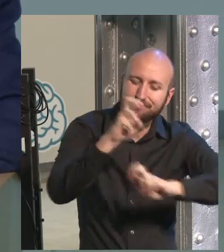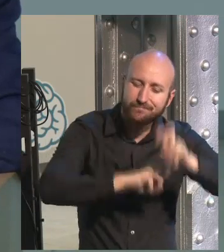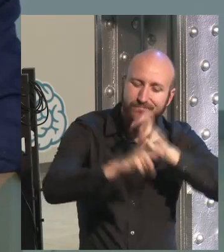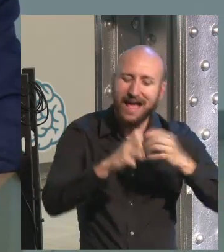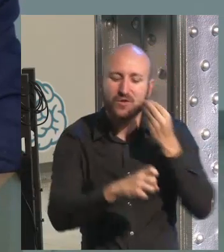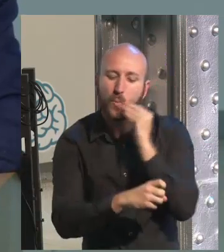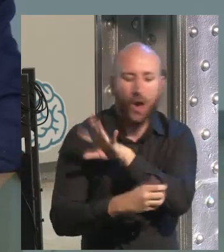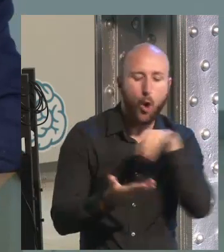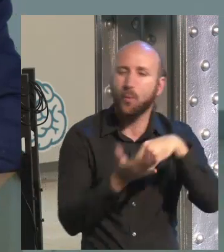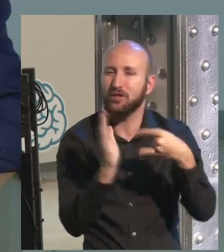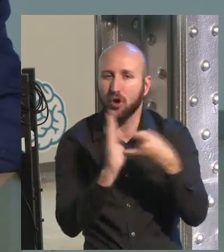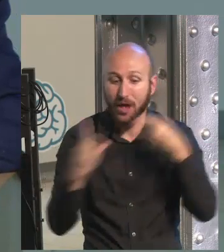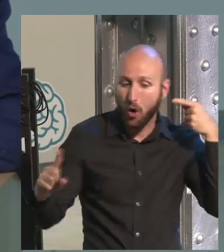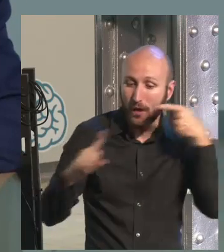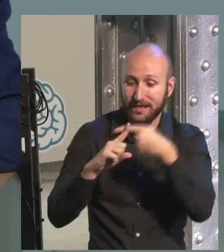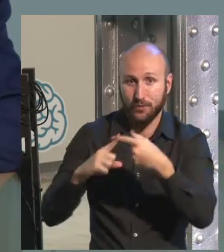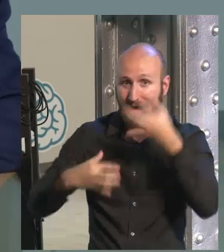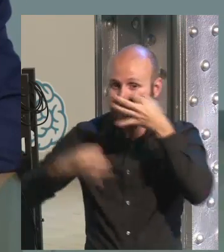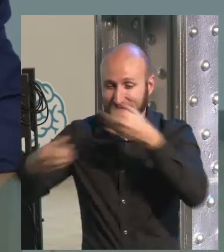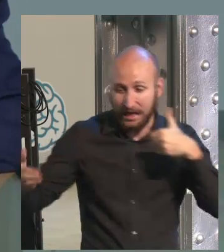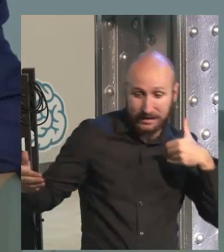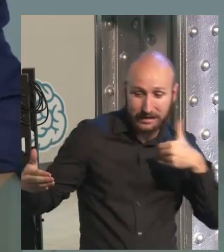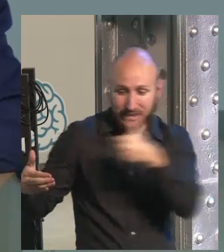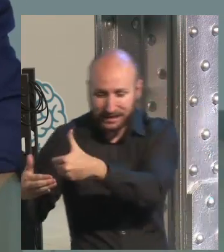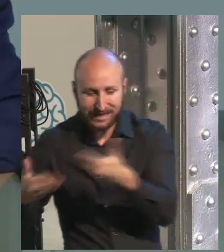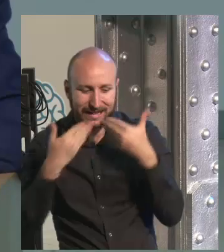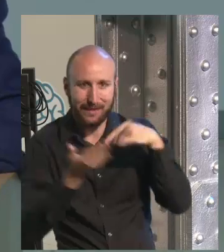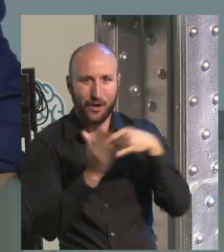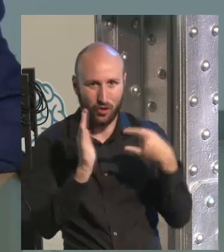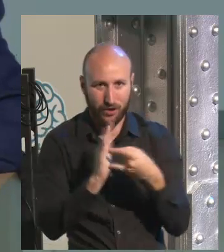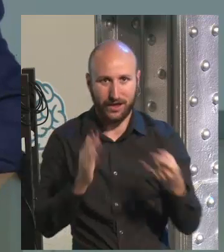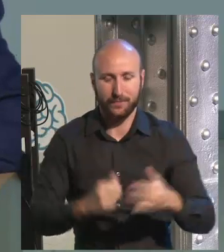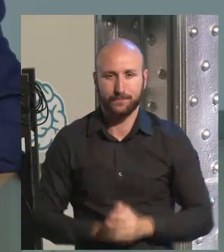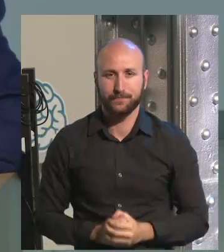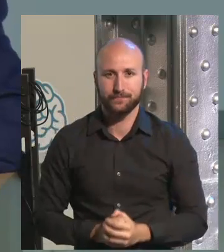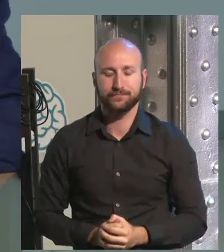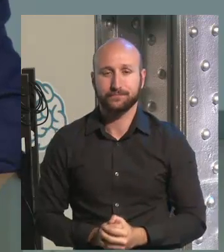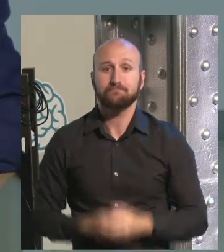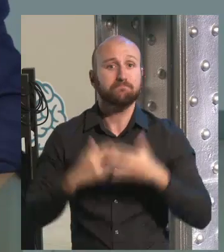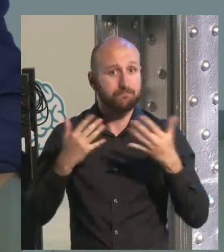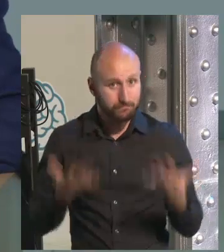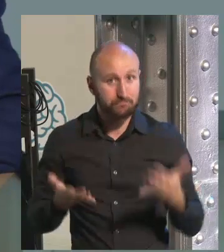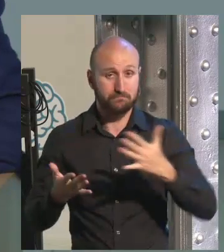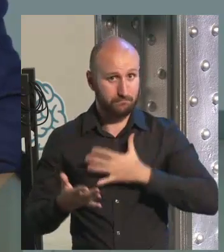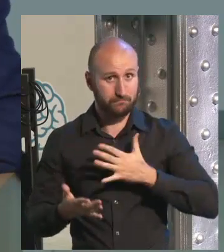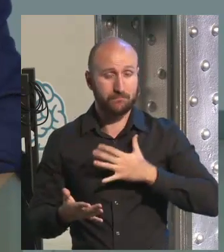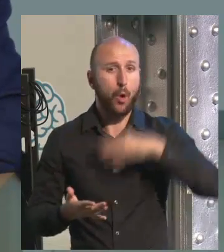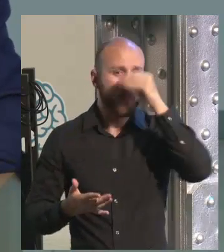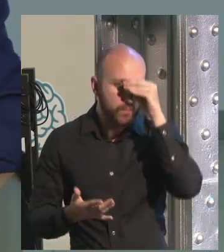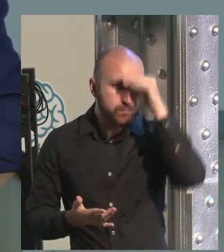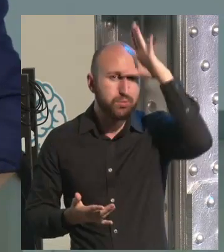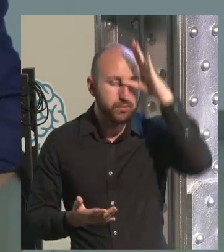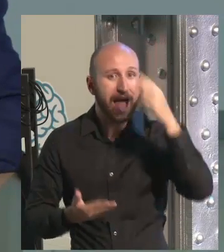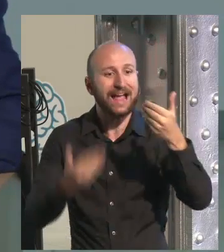something that doesn't exist. Truth is always changing. And we need to approach to this